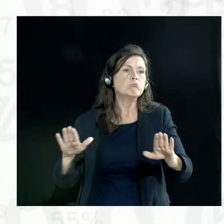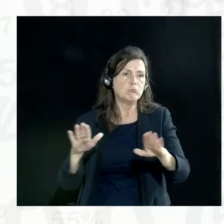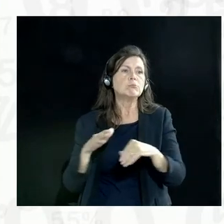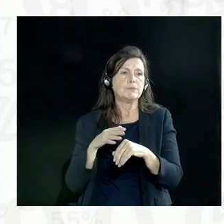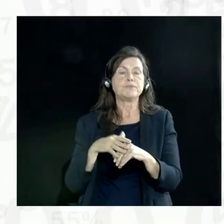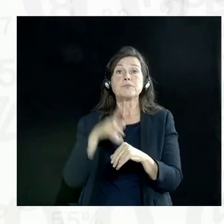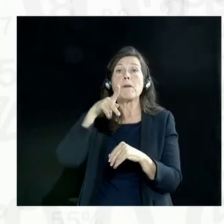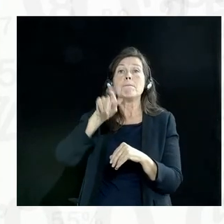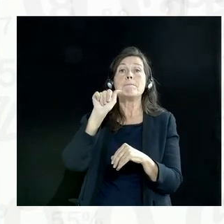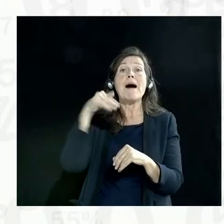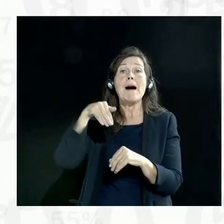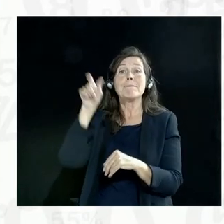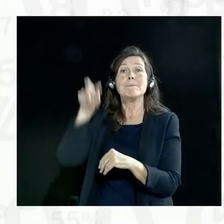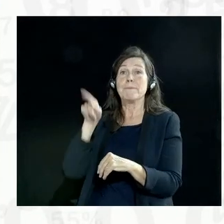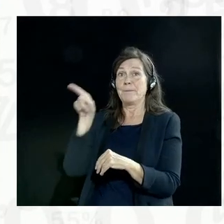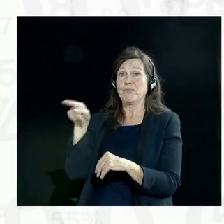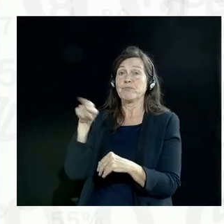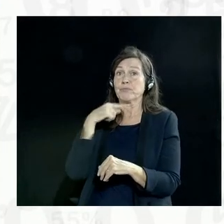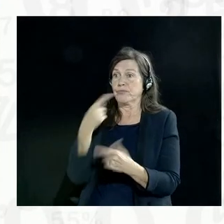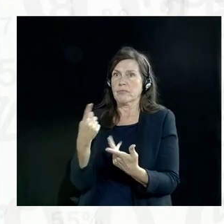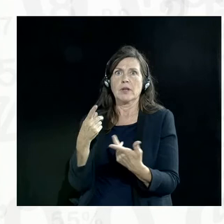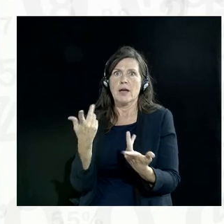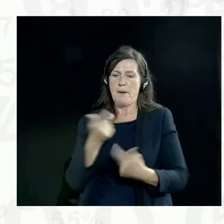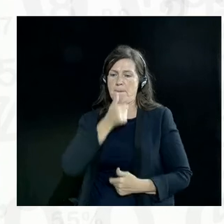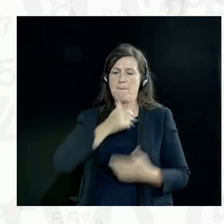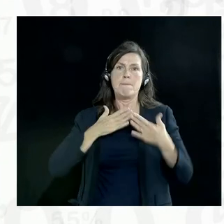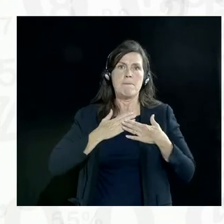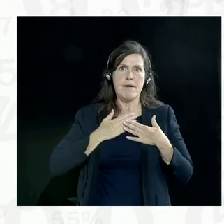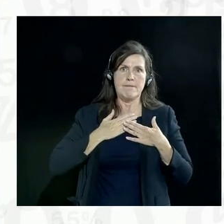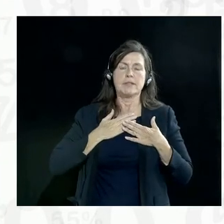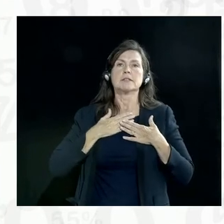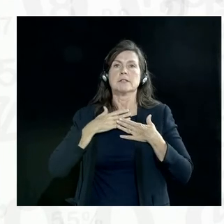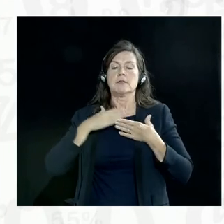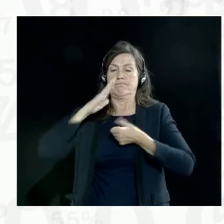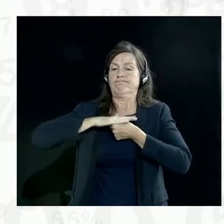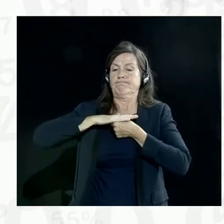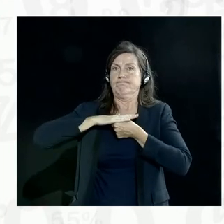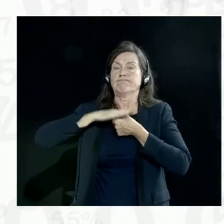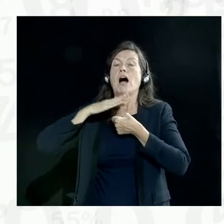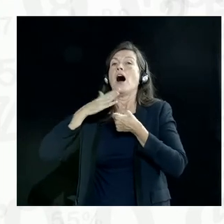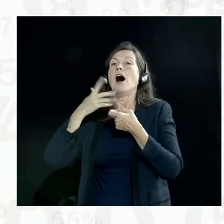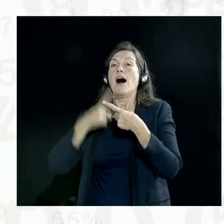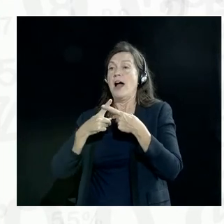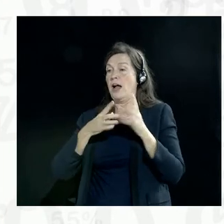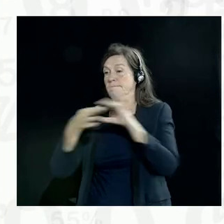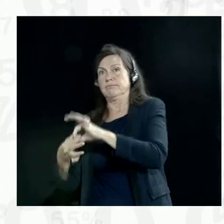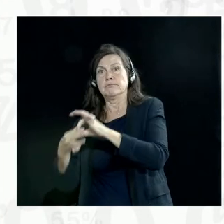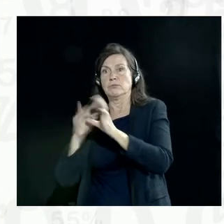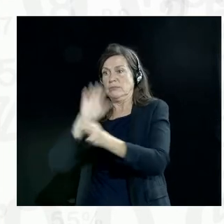the pandemic when it comes to privacy issues and data, maybe that's even longer. In a way,